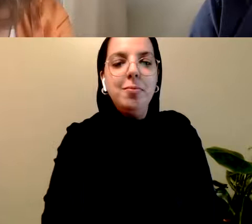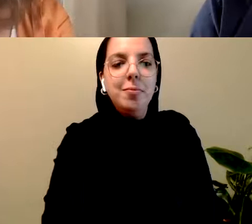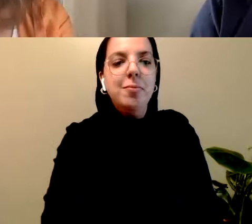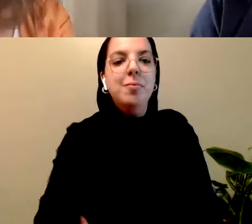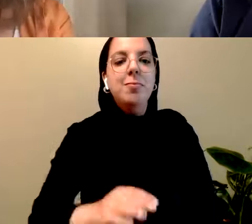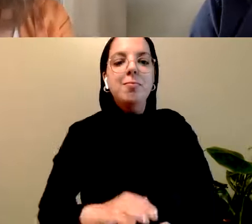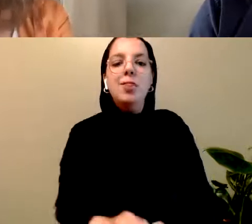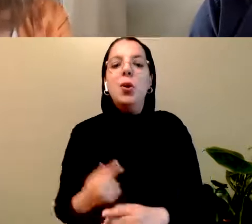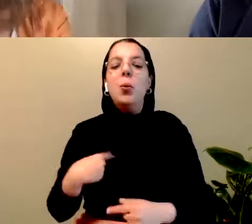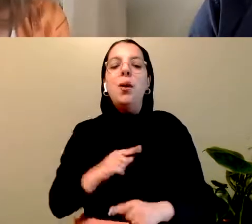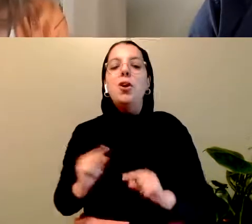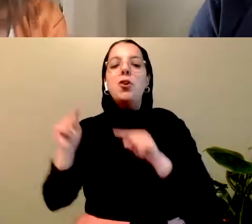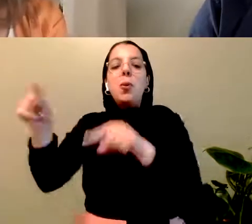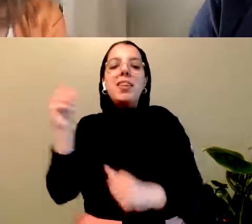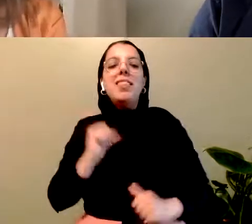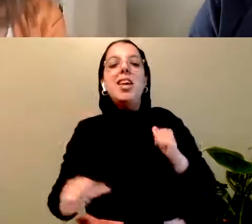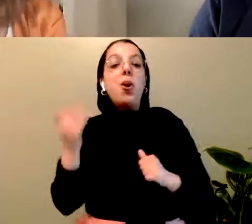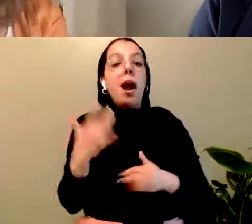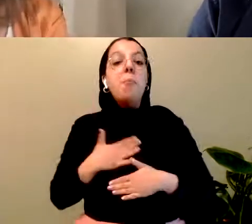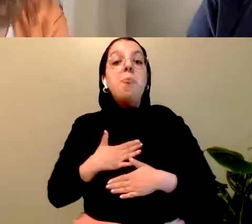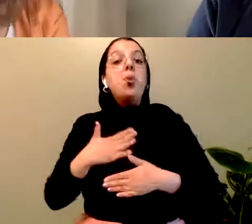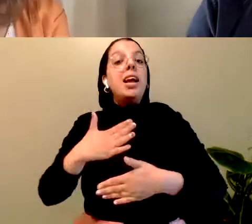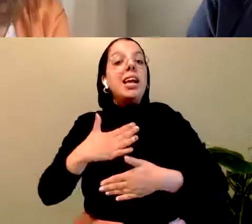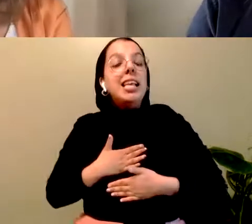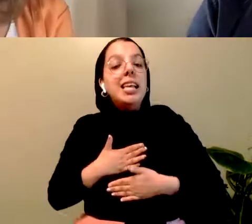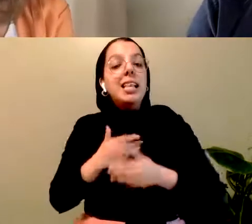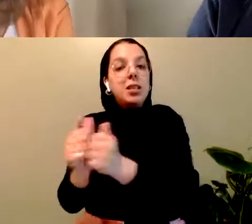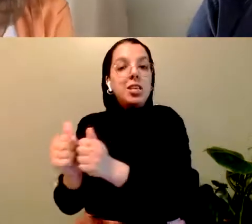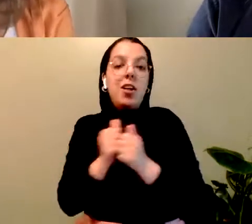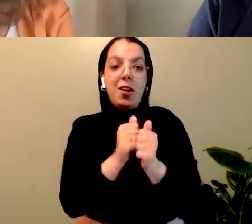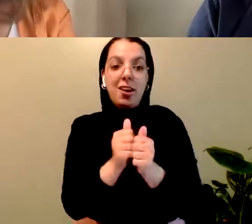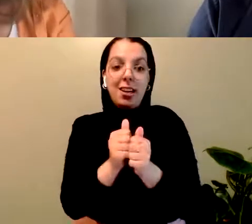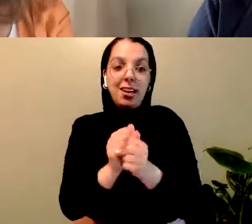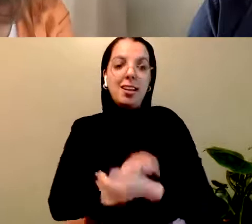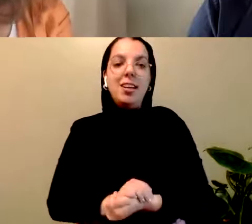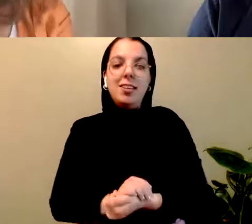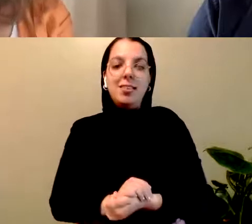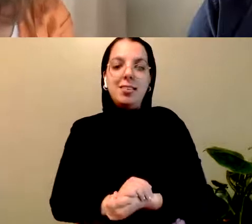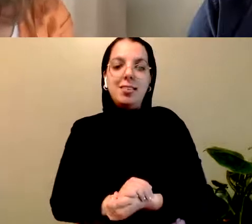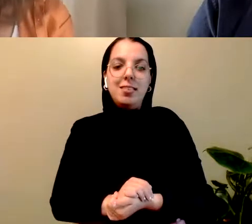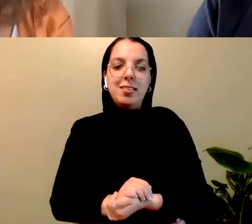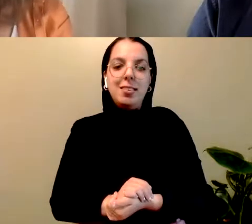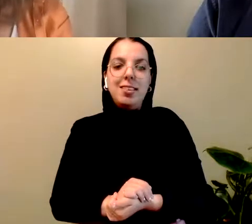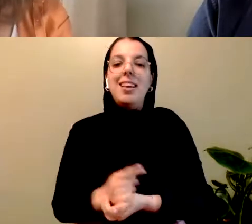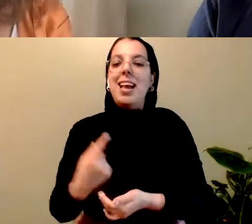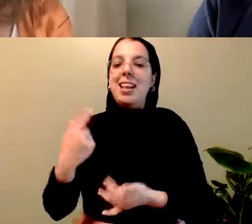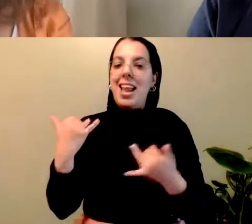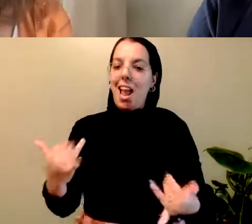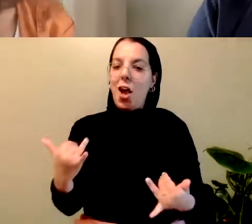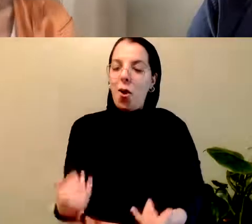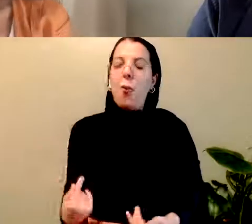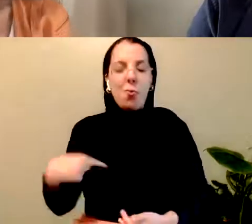with each other. And now, we all know how very vital and